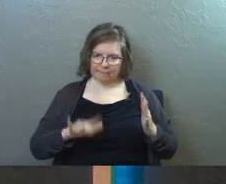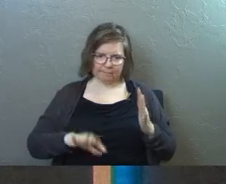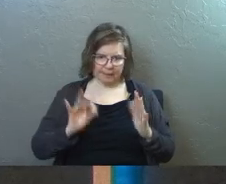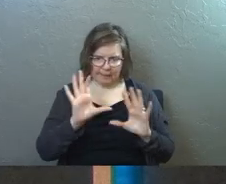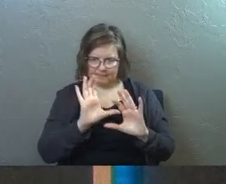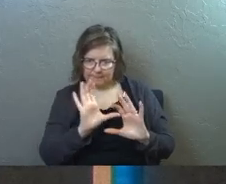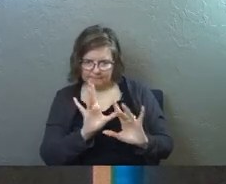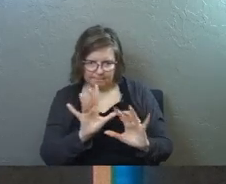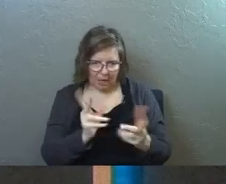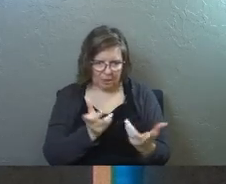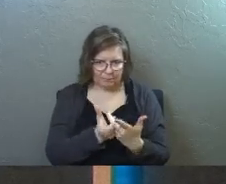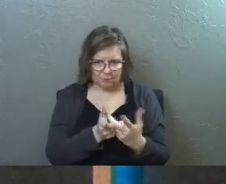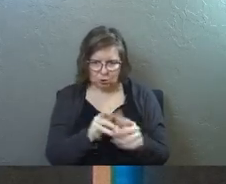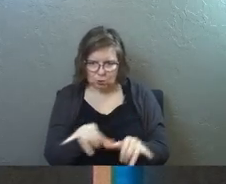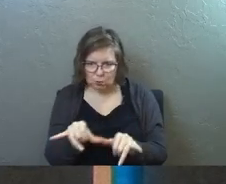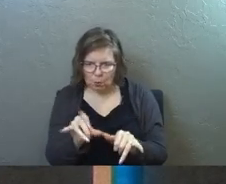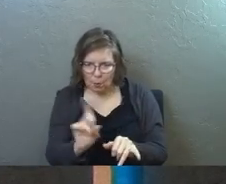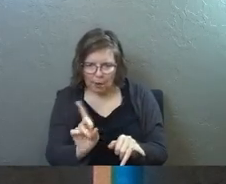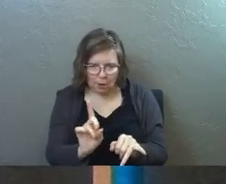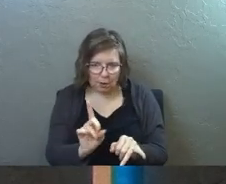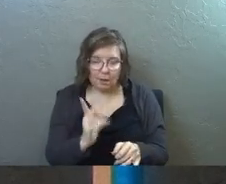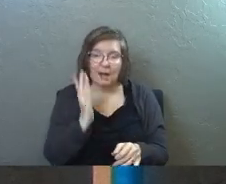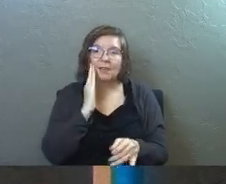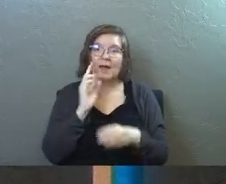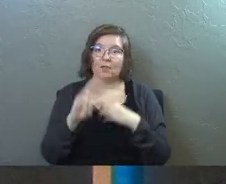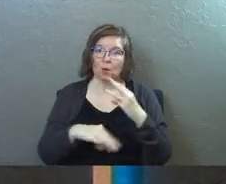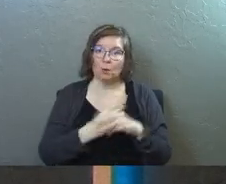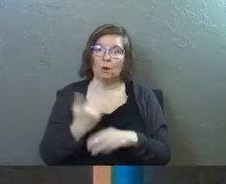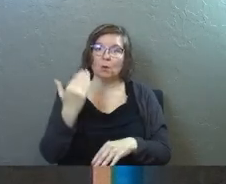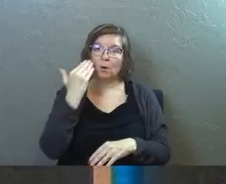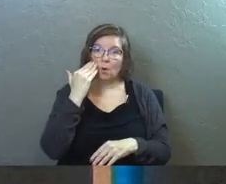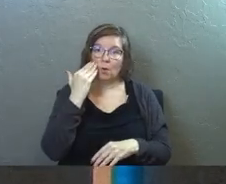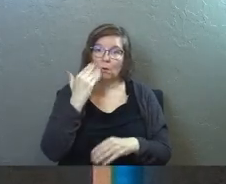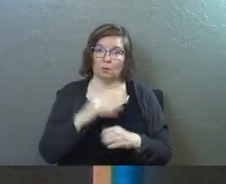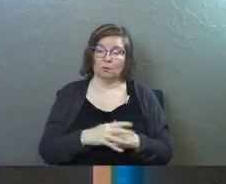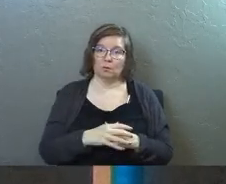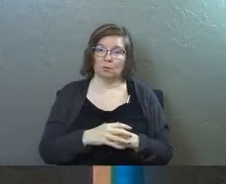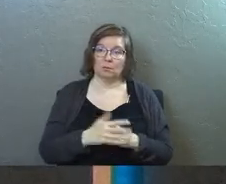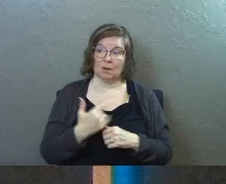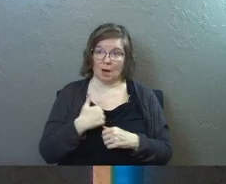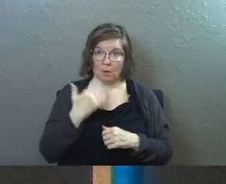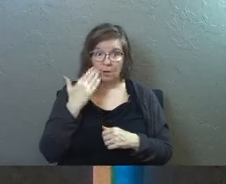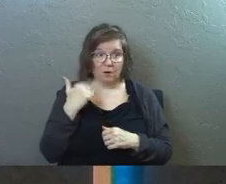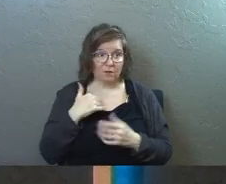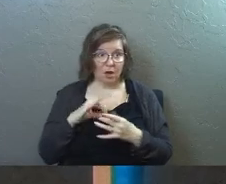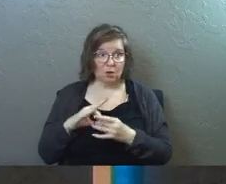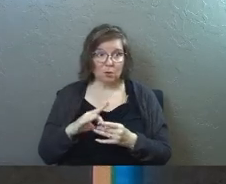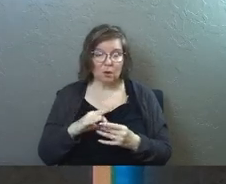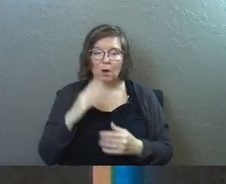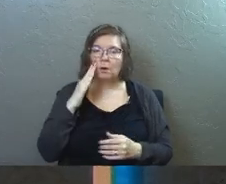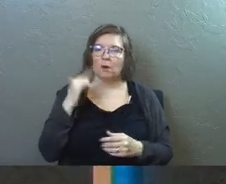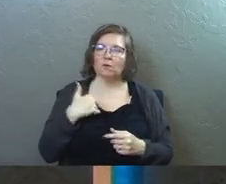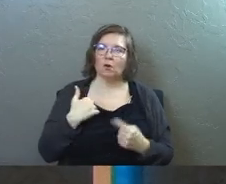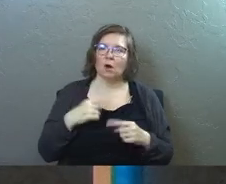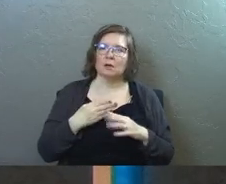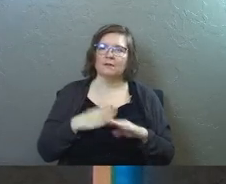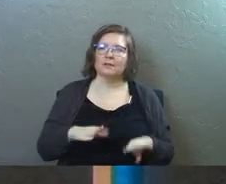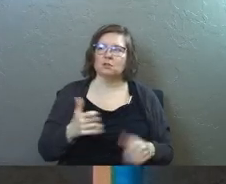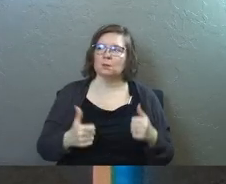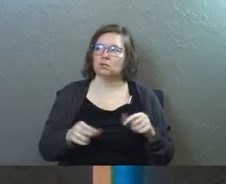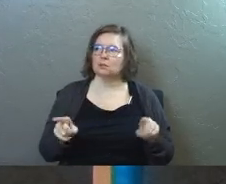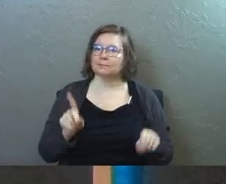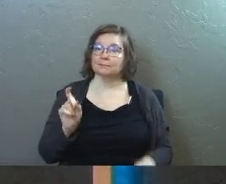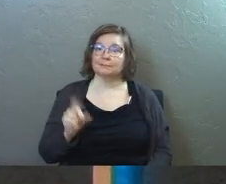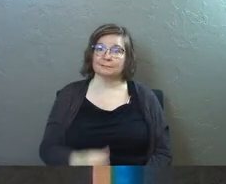unity somehow then the world will know are we known for our unity or are we known for our division